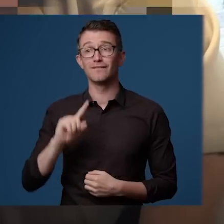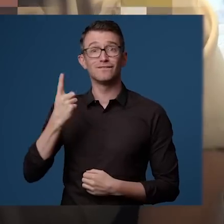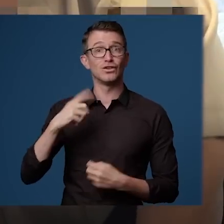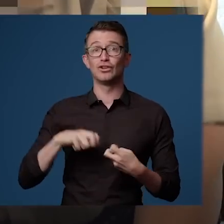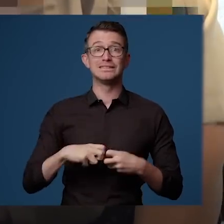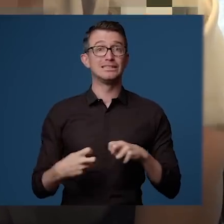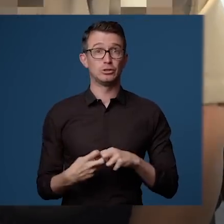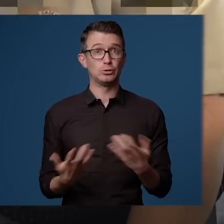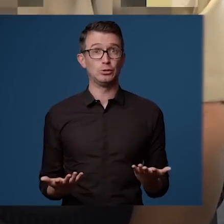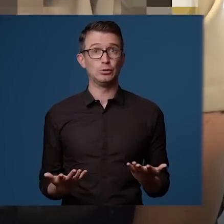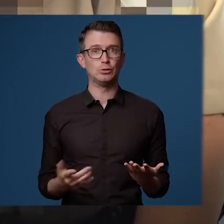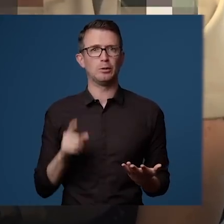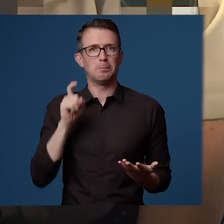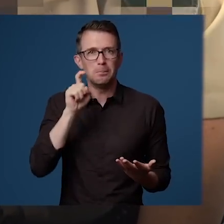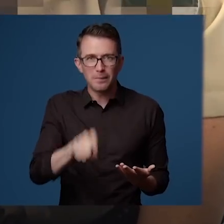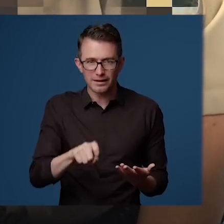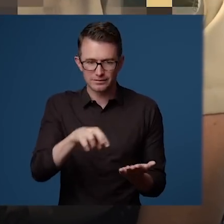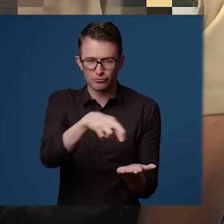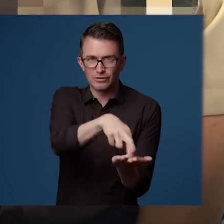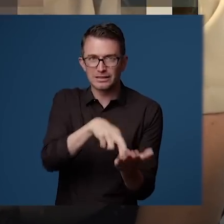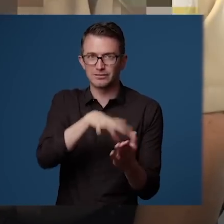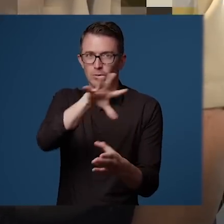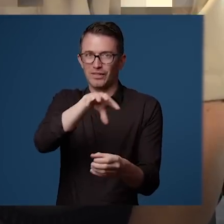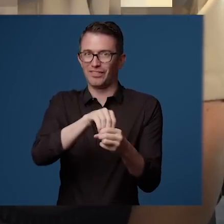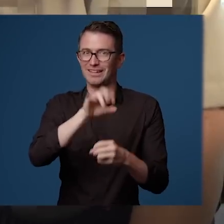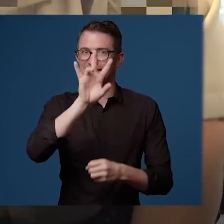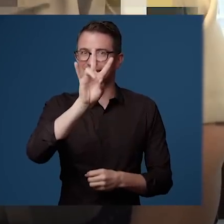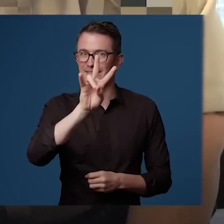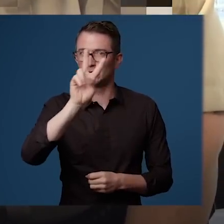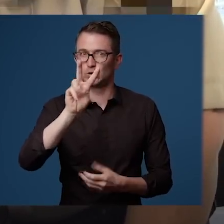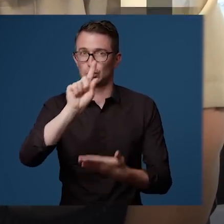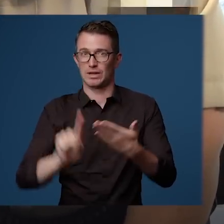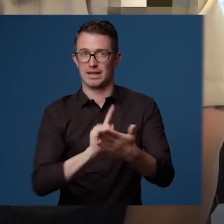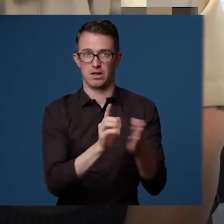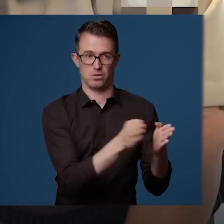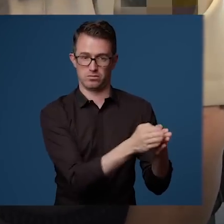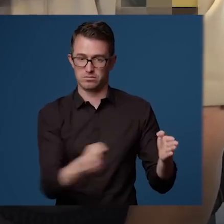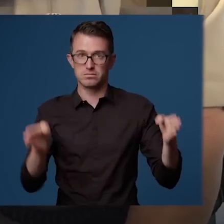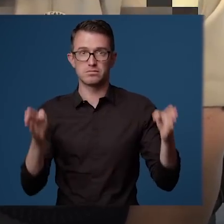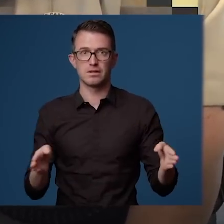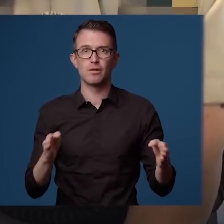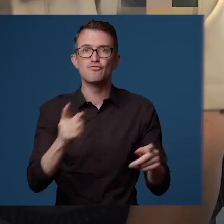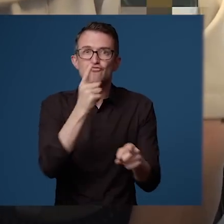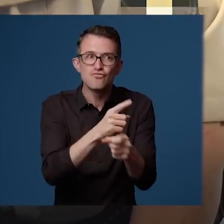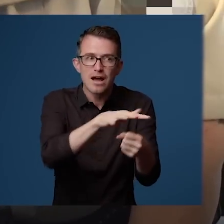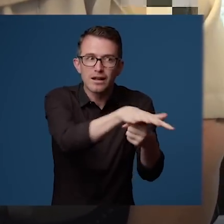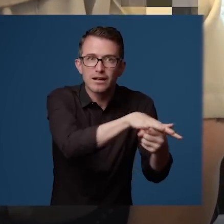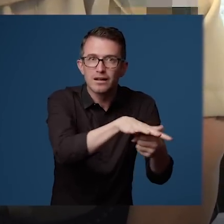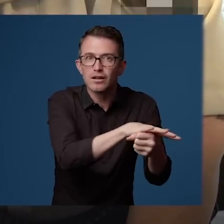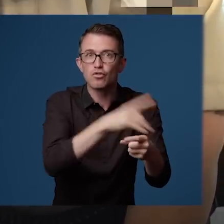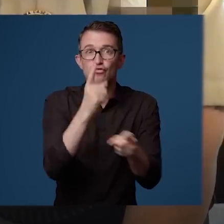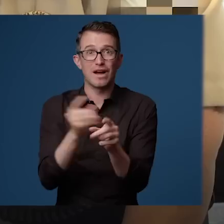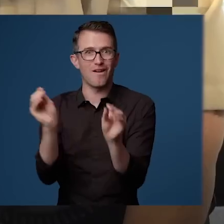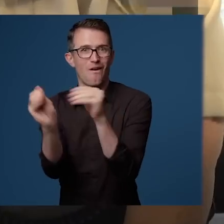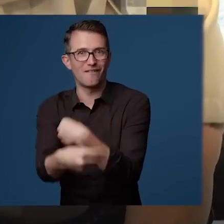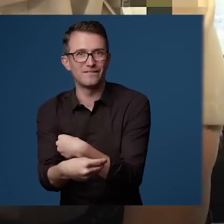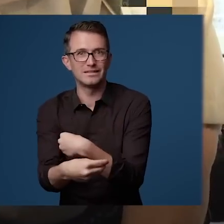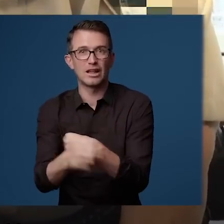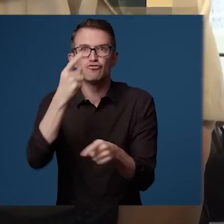The first issue was that he had 72 hours to register with the right offices in the right counties in the right order.